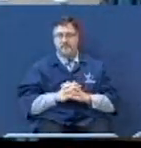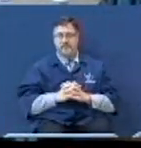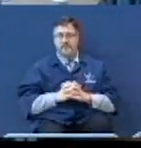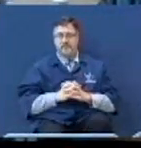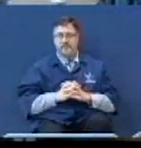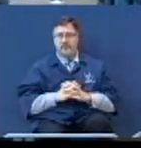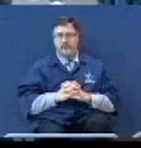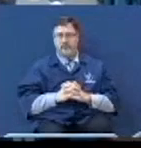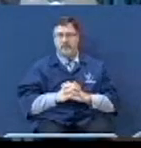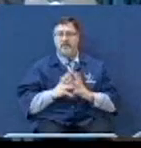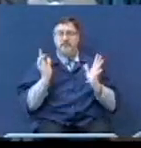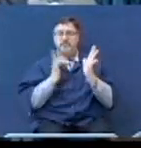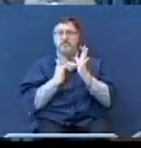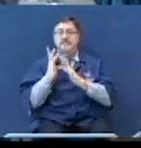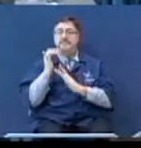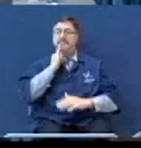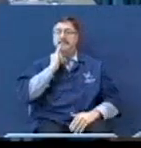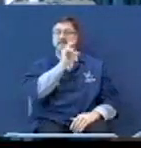He's the Lord.